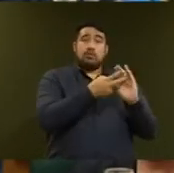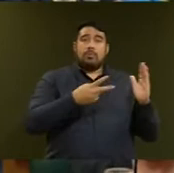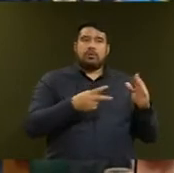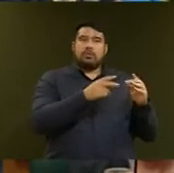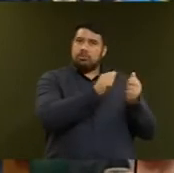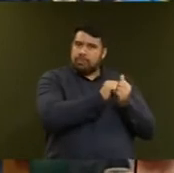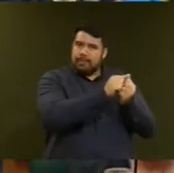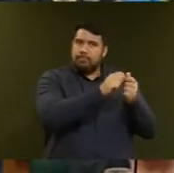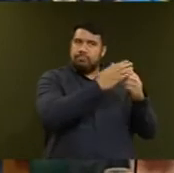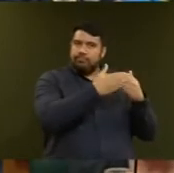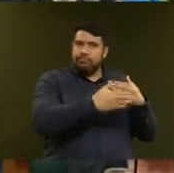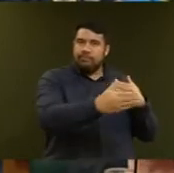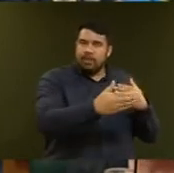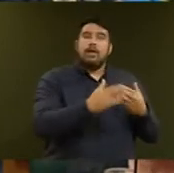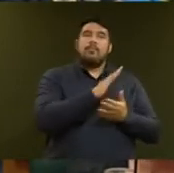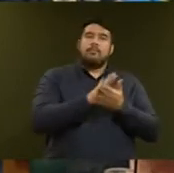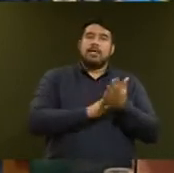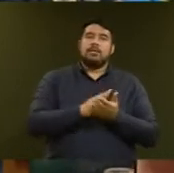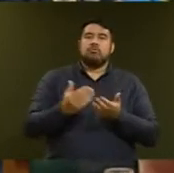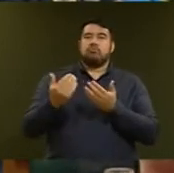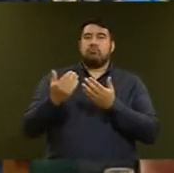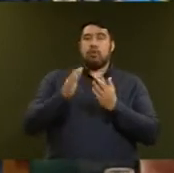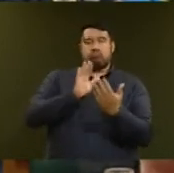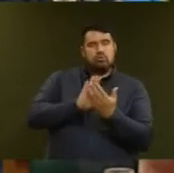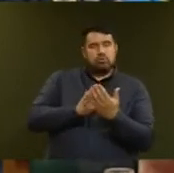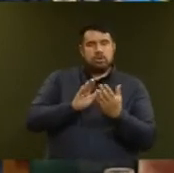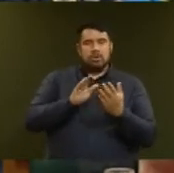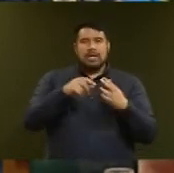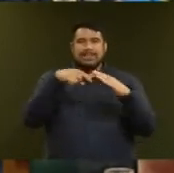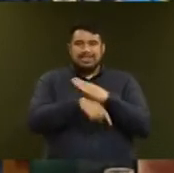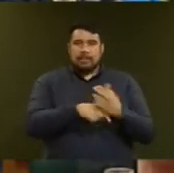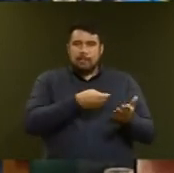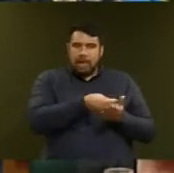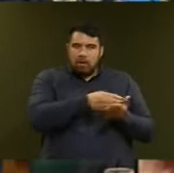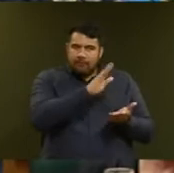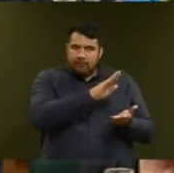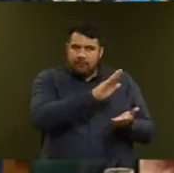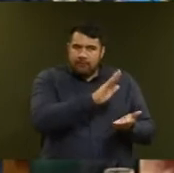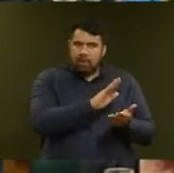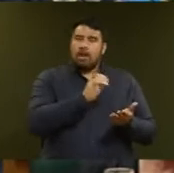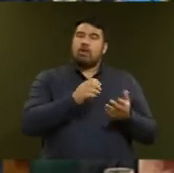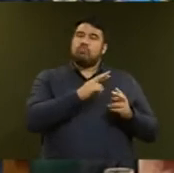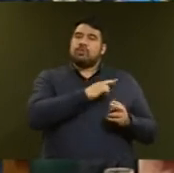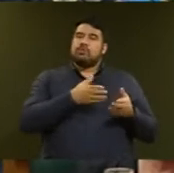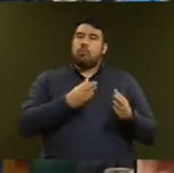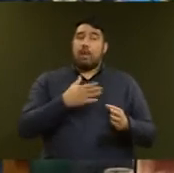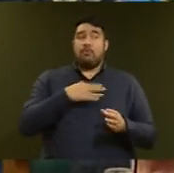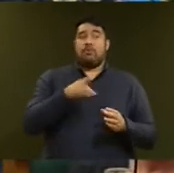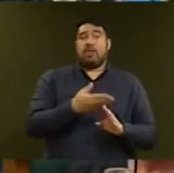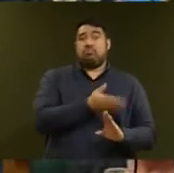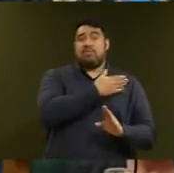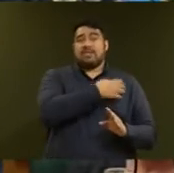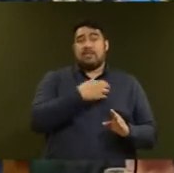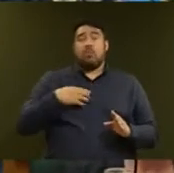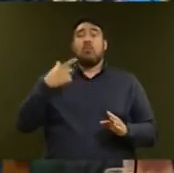from taking a responsible approach to debt repayment, more responsible than the previous Government, by the fact that are ensuring a level tax playing